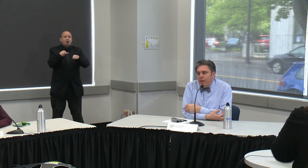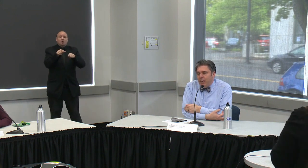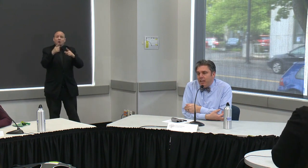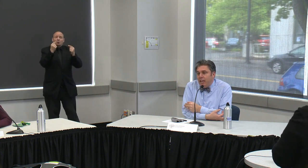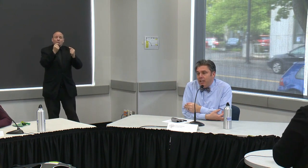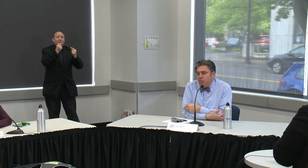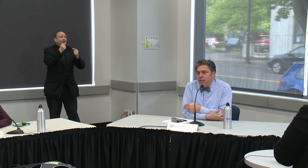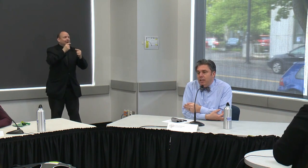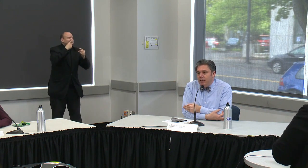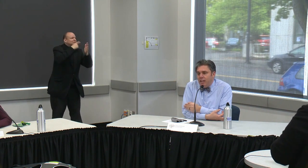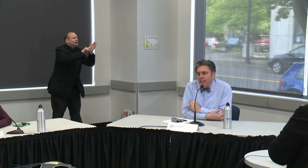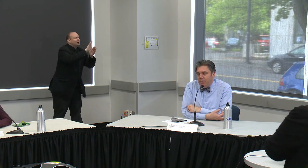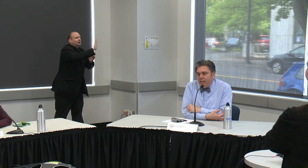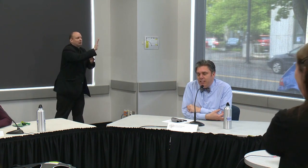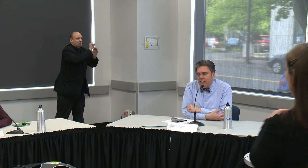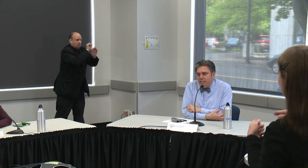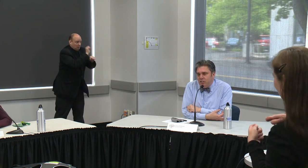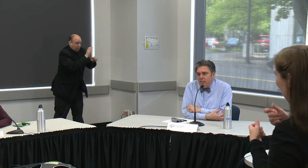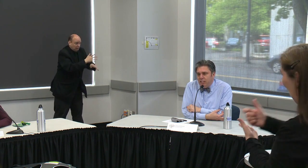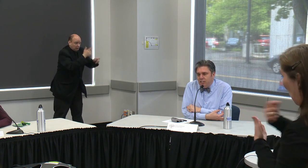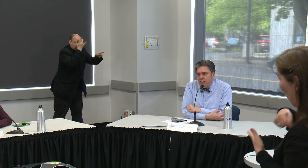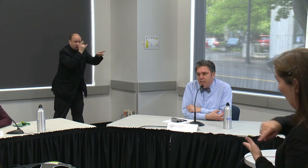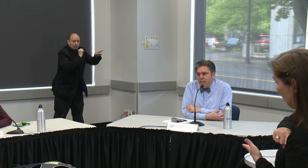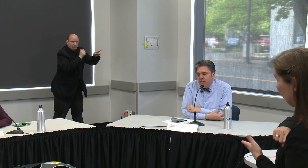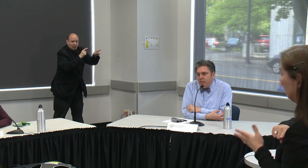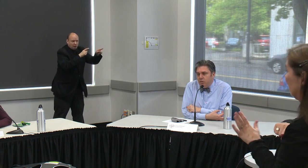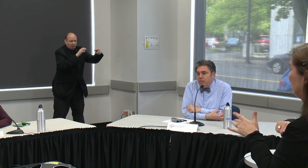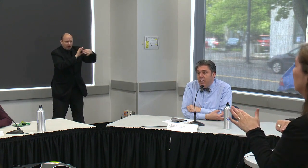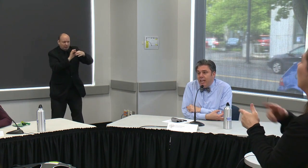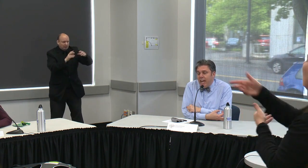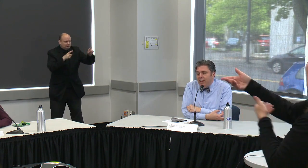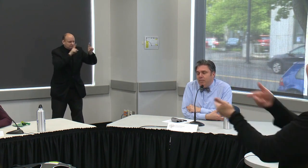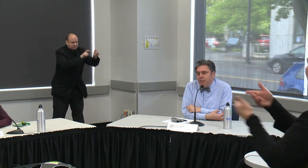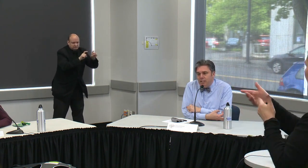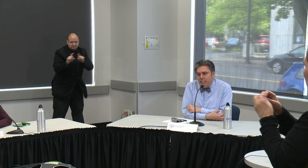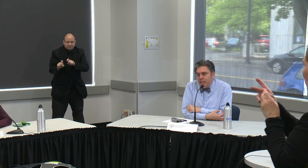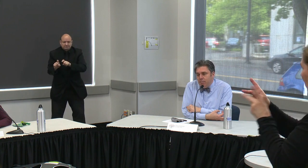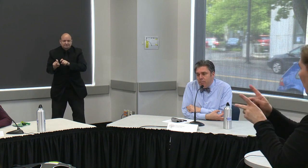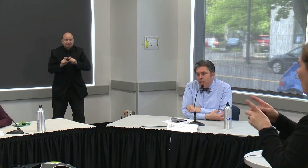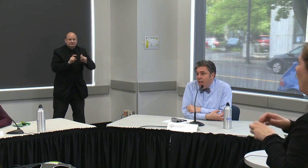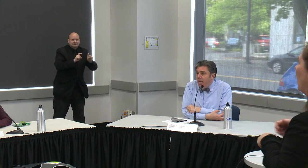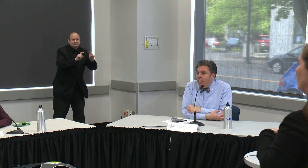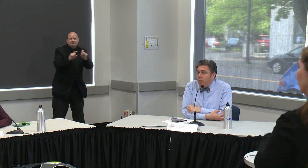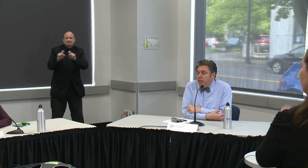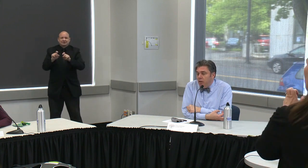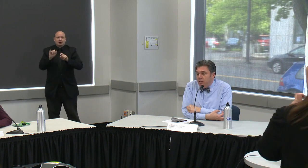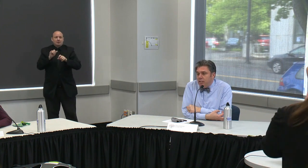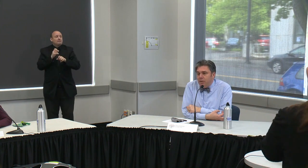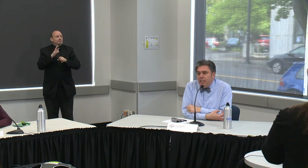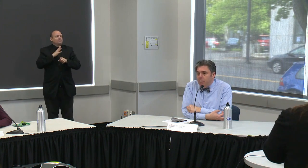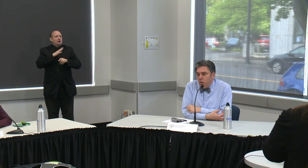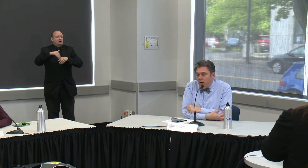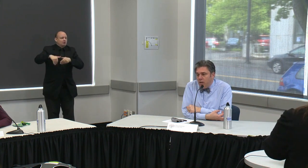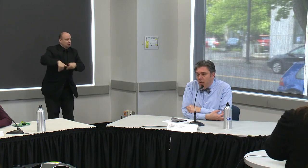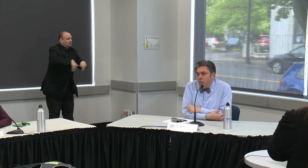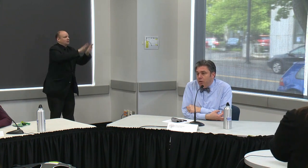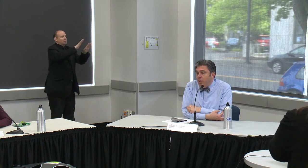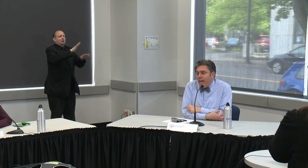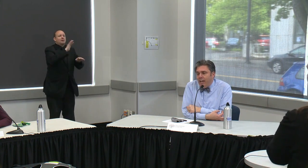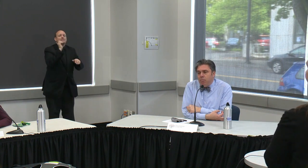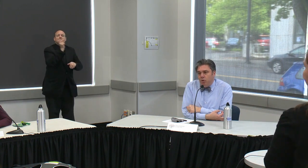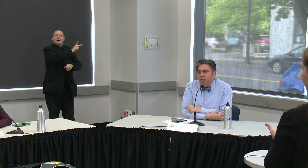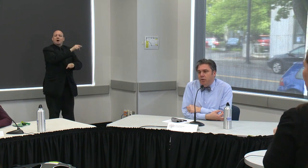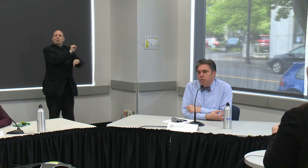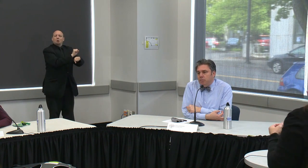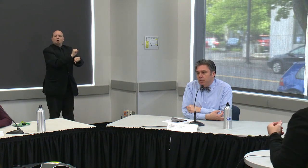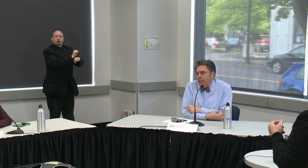to let them go back as we identify these 600 additional individuals and add them to the team and if we notice that we need more we